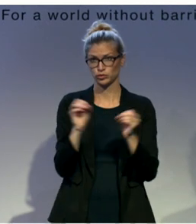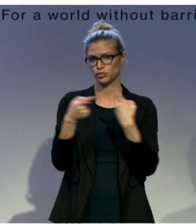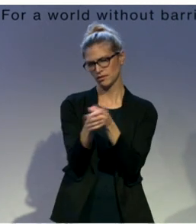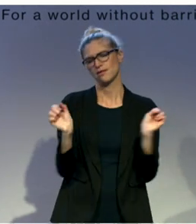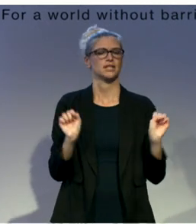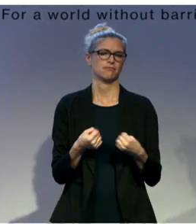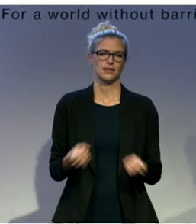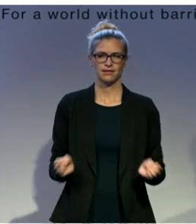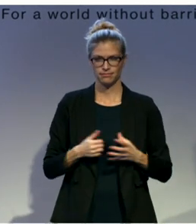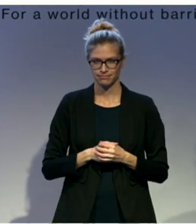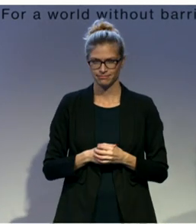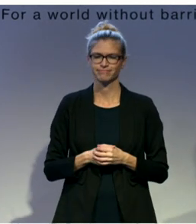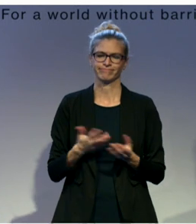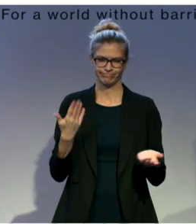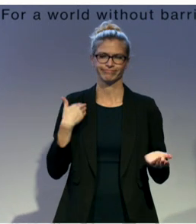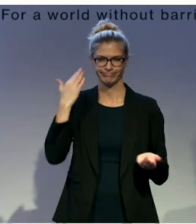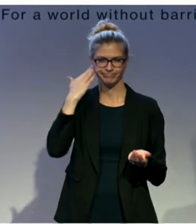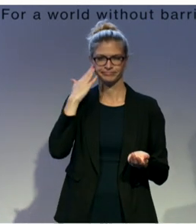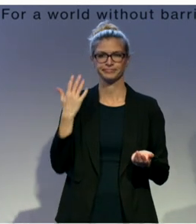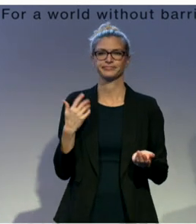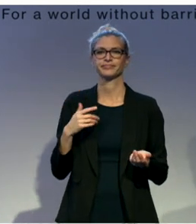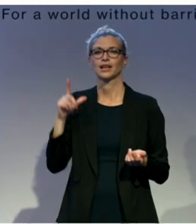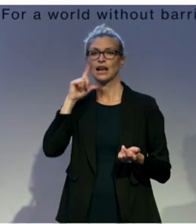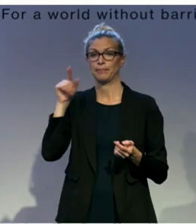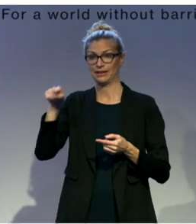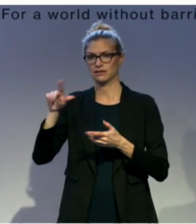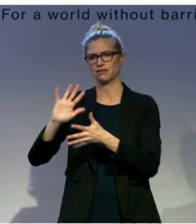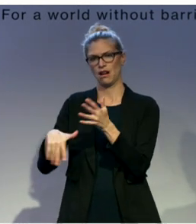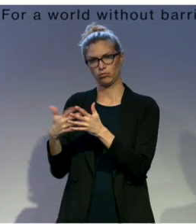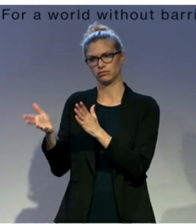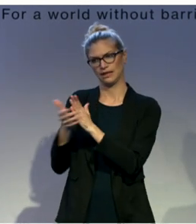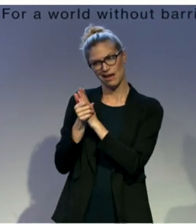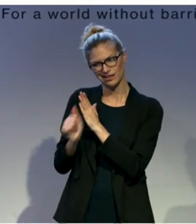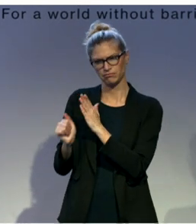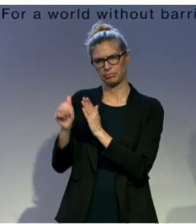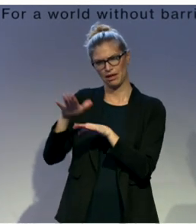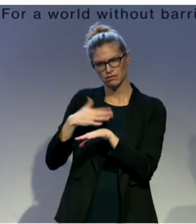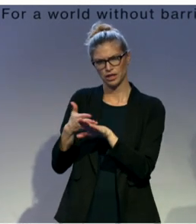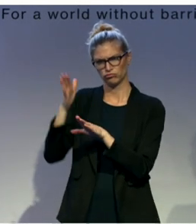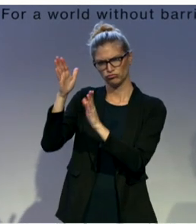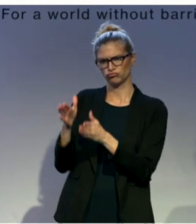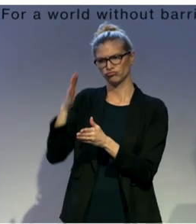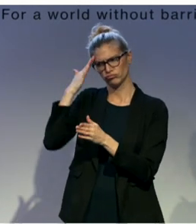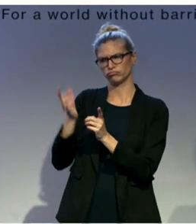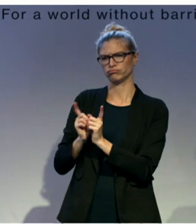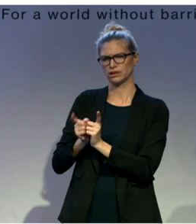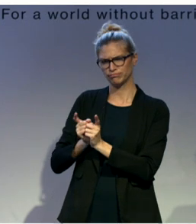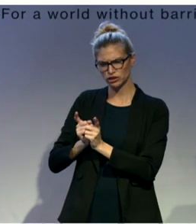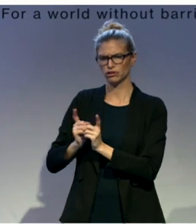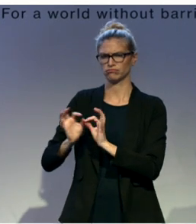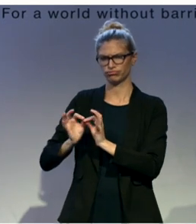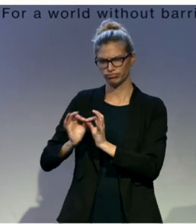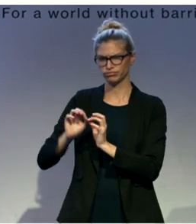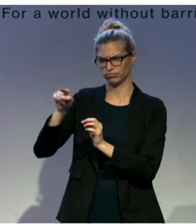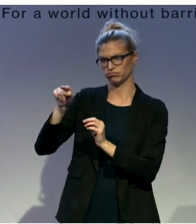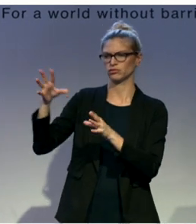Libyan sign language experts, and Libyan interpreters to develop a sign language electoral lexicon which covers terminology for the